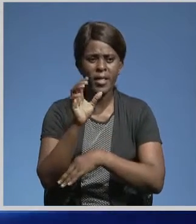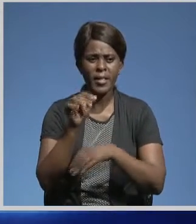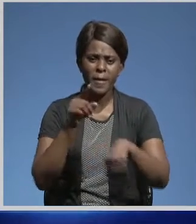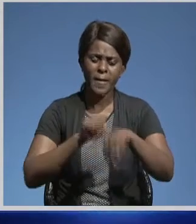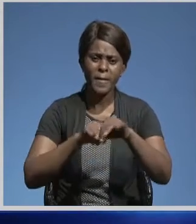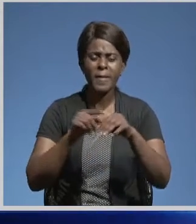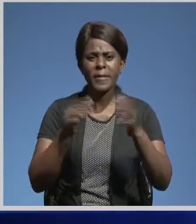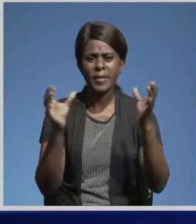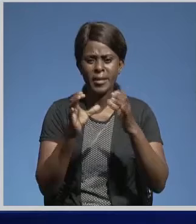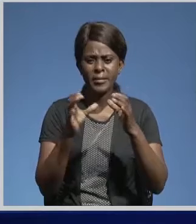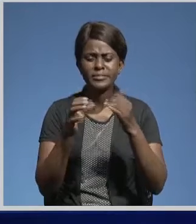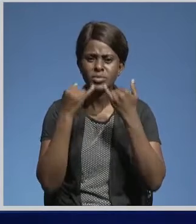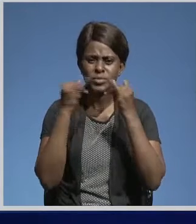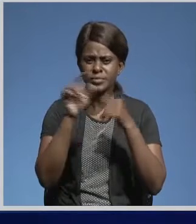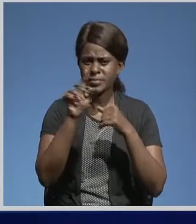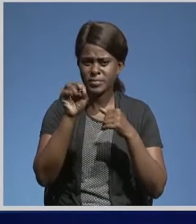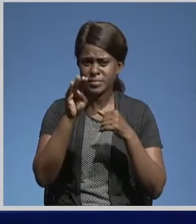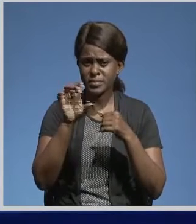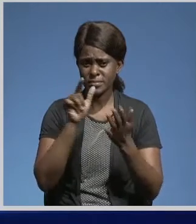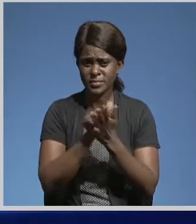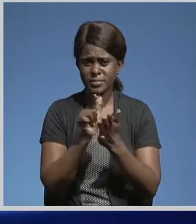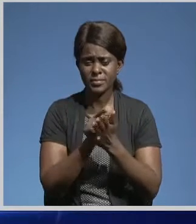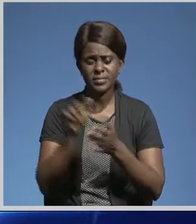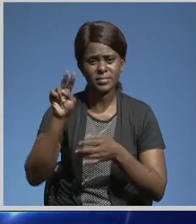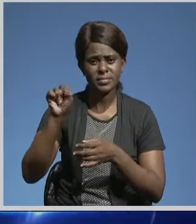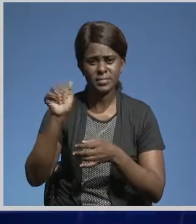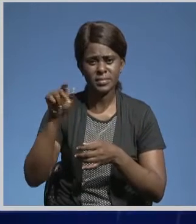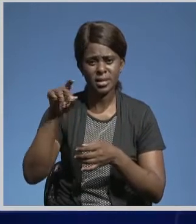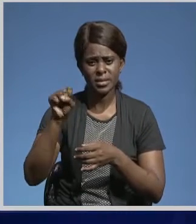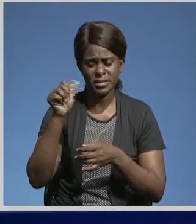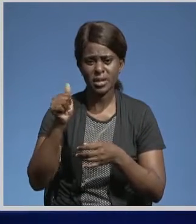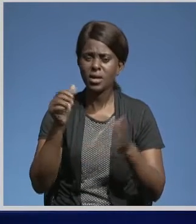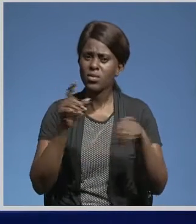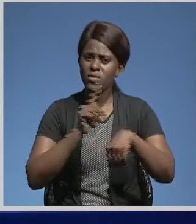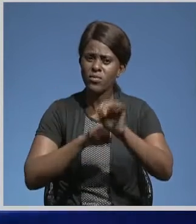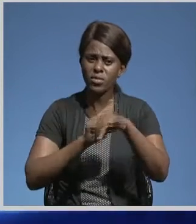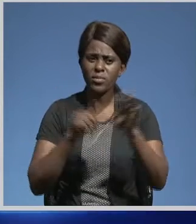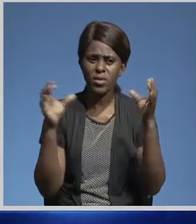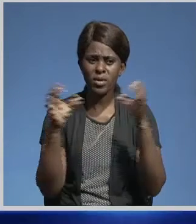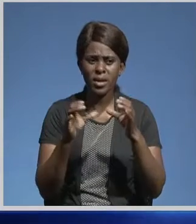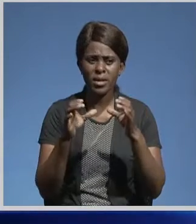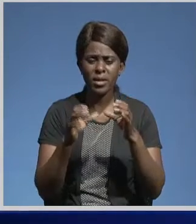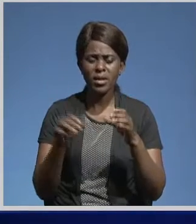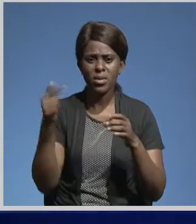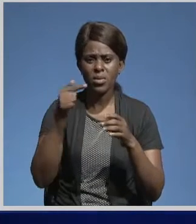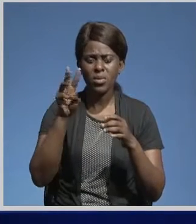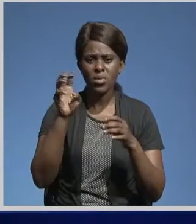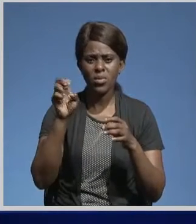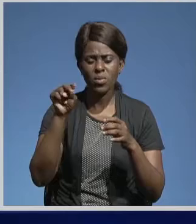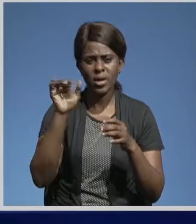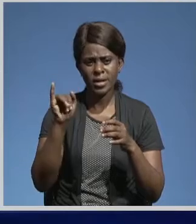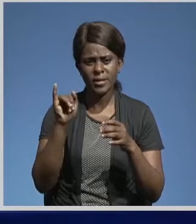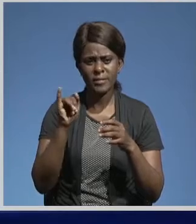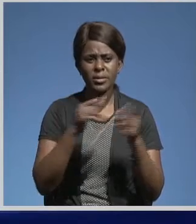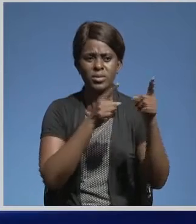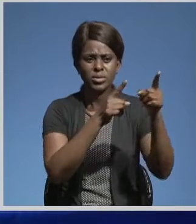This is according to a statement released to ZNBC News in Lusaka by NAPSA Stars Football Club media officer Gwen Chupasola and